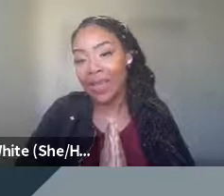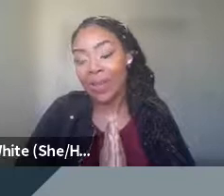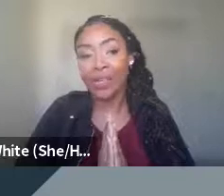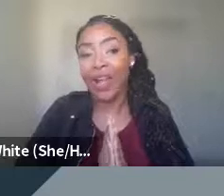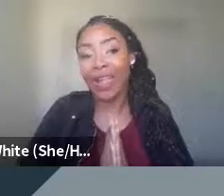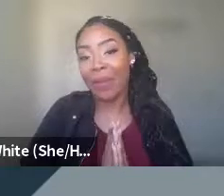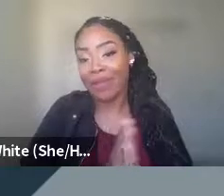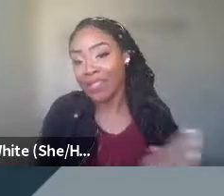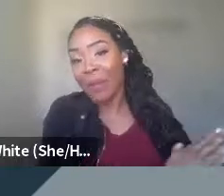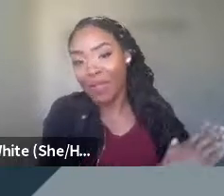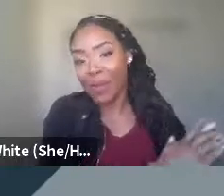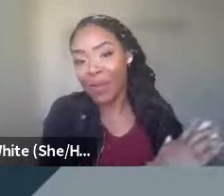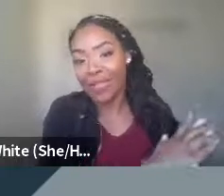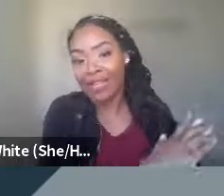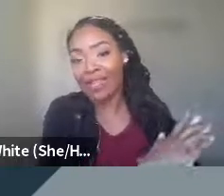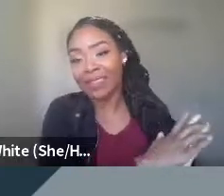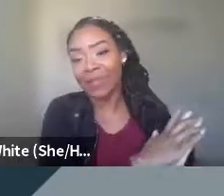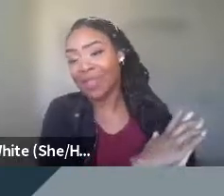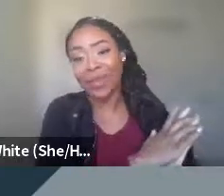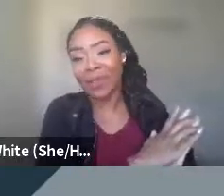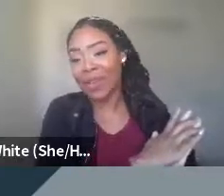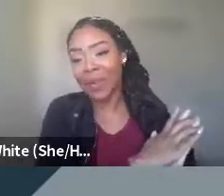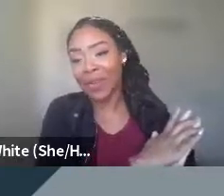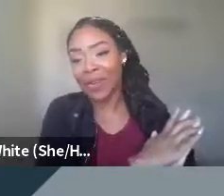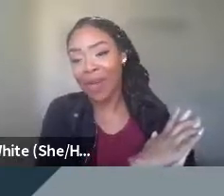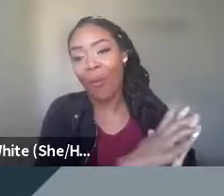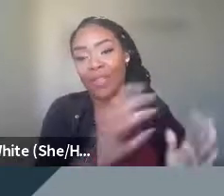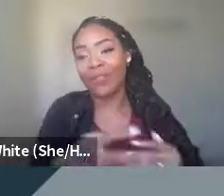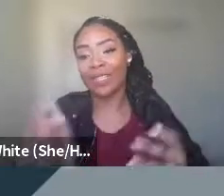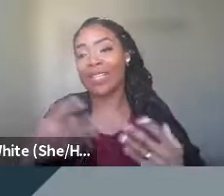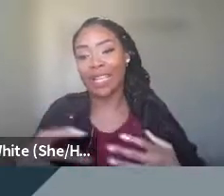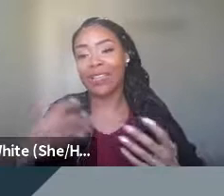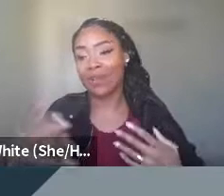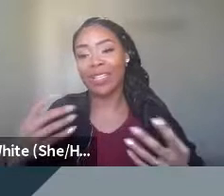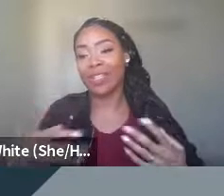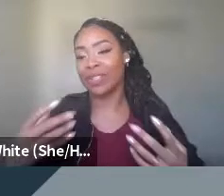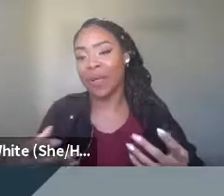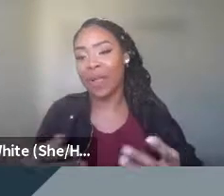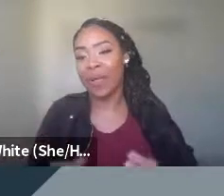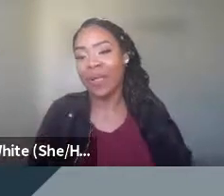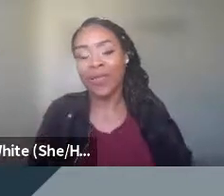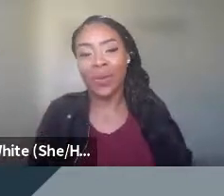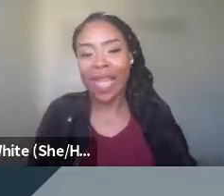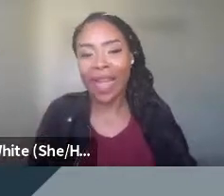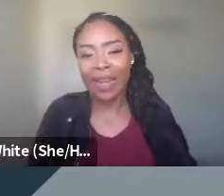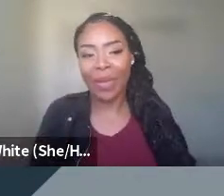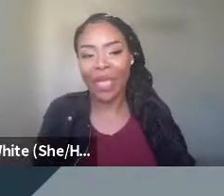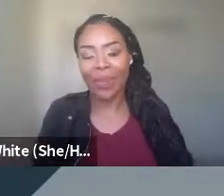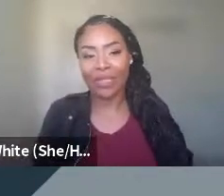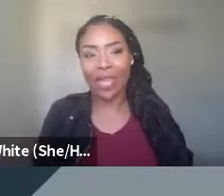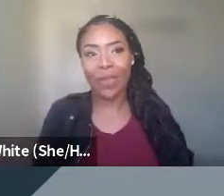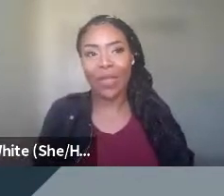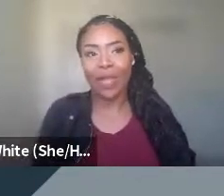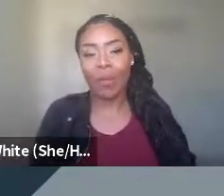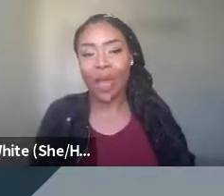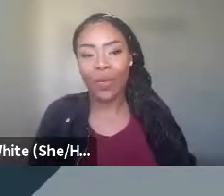talking. They're talking about the topic that we're discussing. Please don't get them in trouble. You know, I want to facilitate those discussions, right? So we had a debate